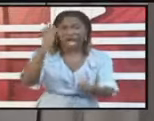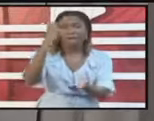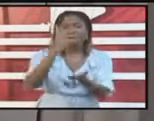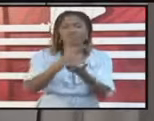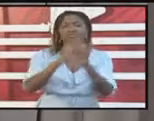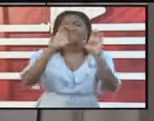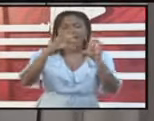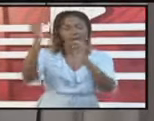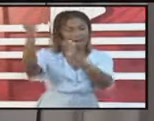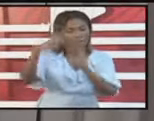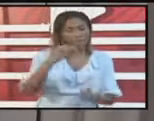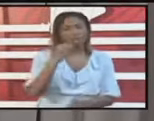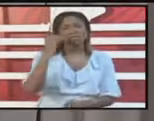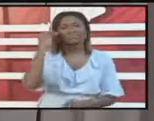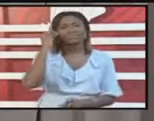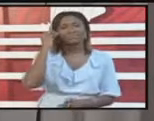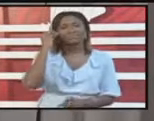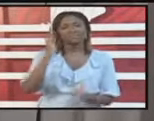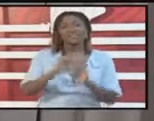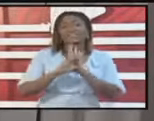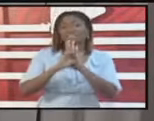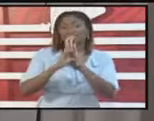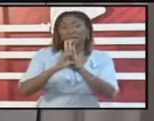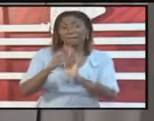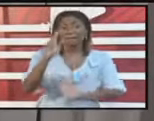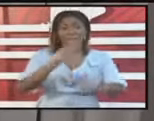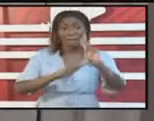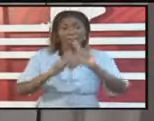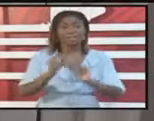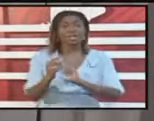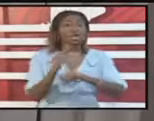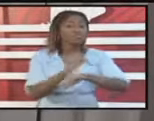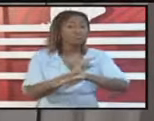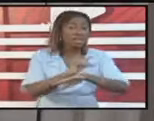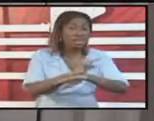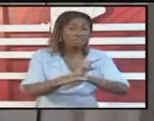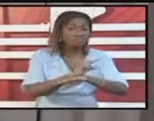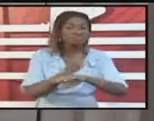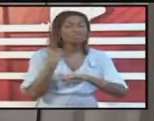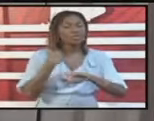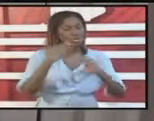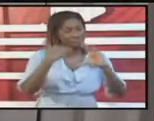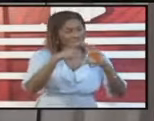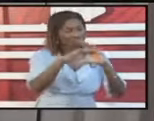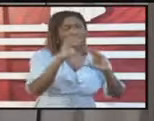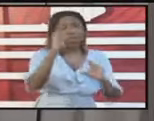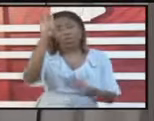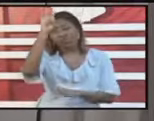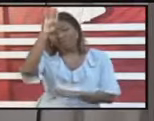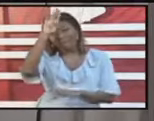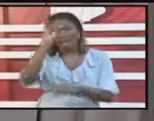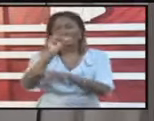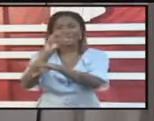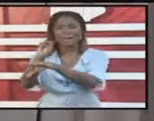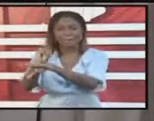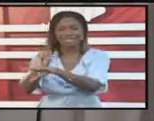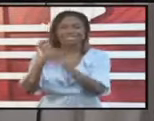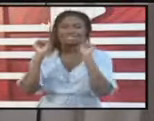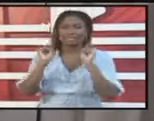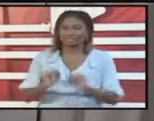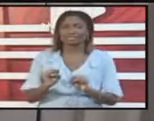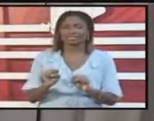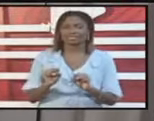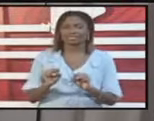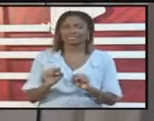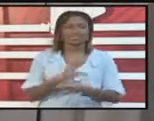exemption. For example, the persons in Grenada and they would be contacted the persons we bring back today from Cuba and St. Martin. There is no